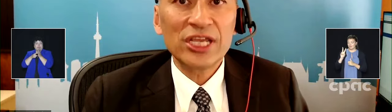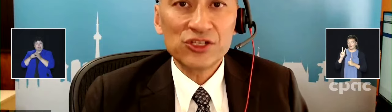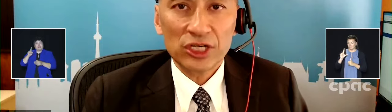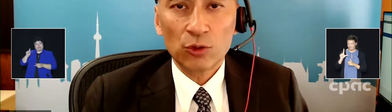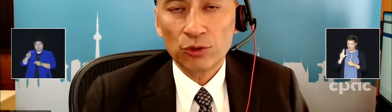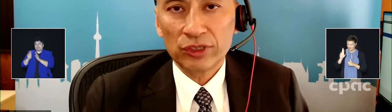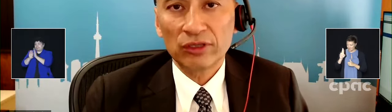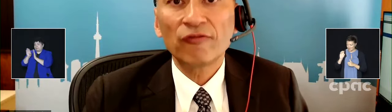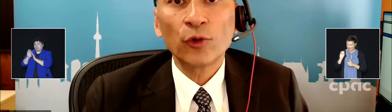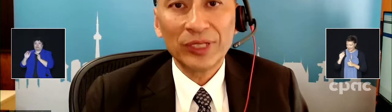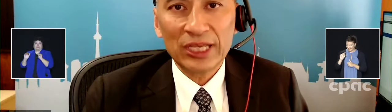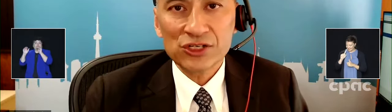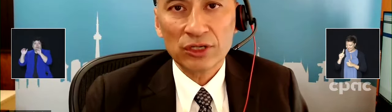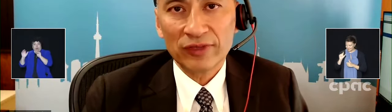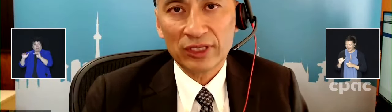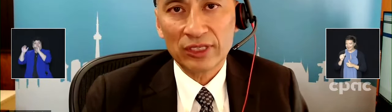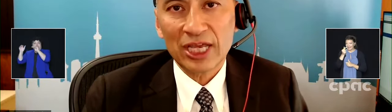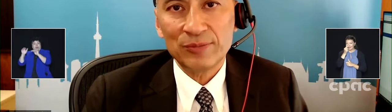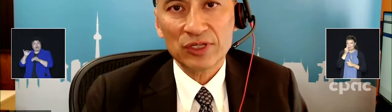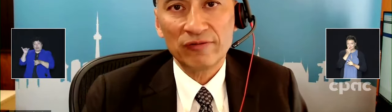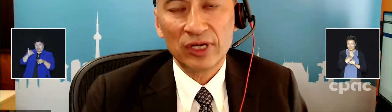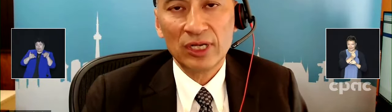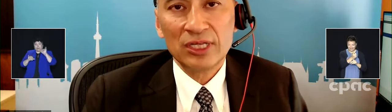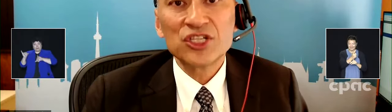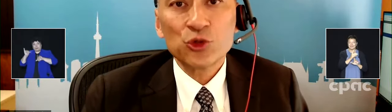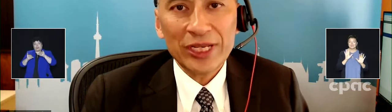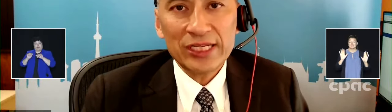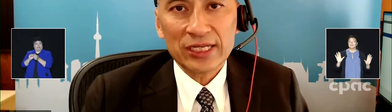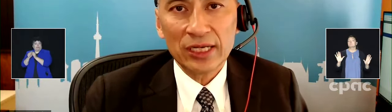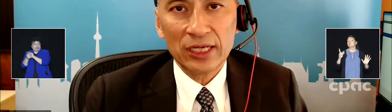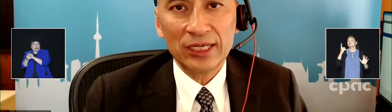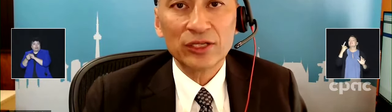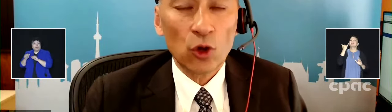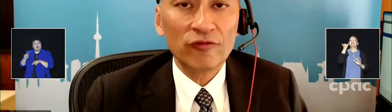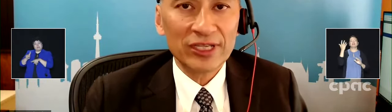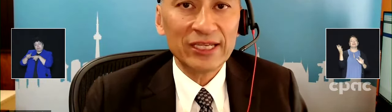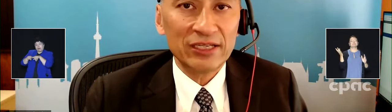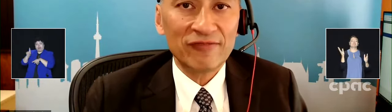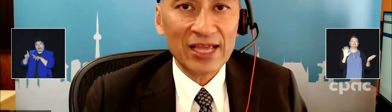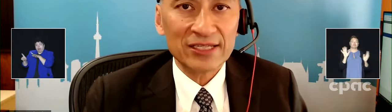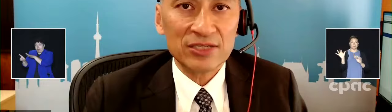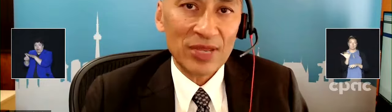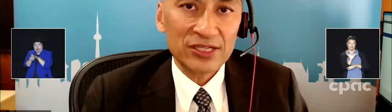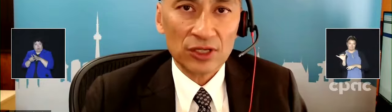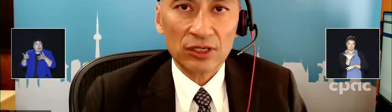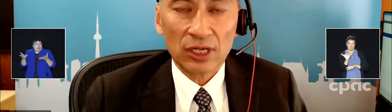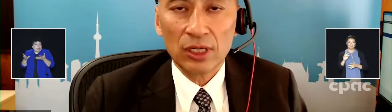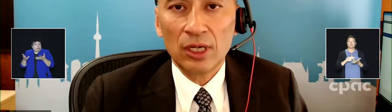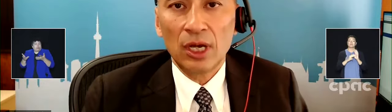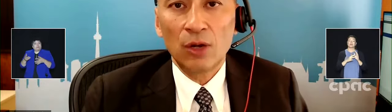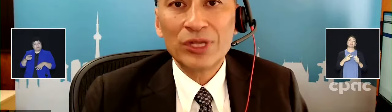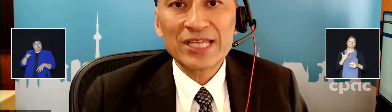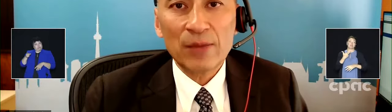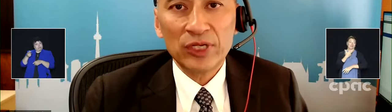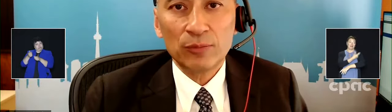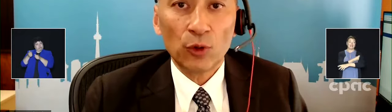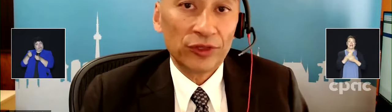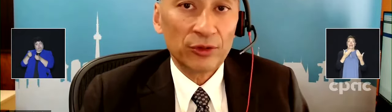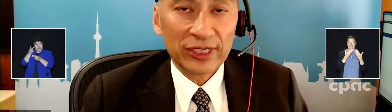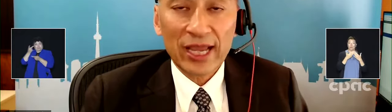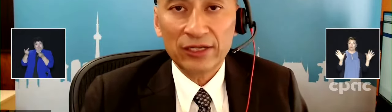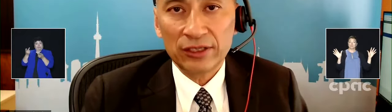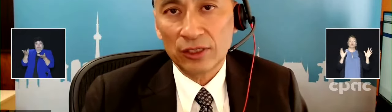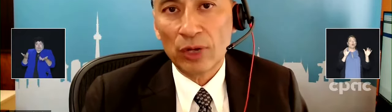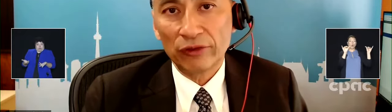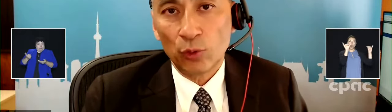be changing, quote, the formulation of the types of strains in the COVID-19 vaccines based on what's happening